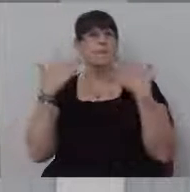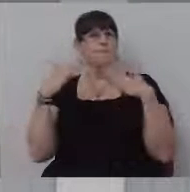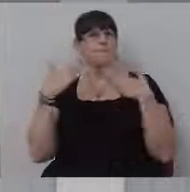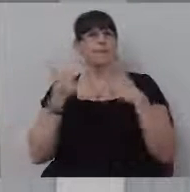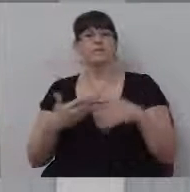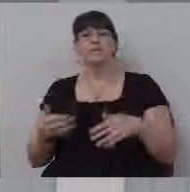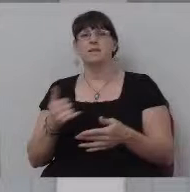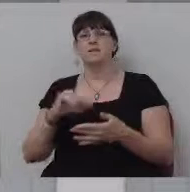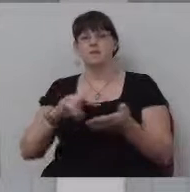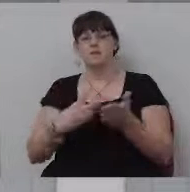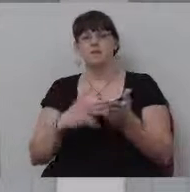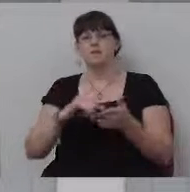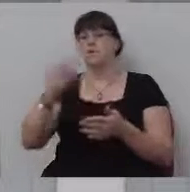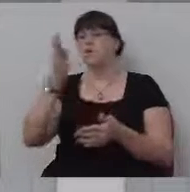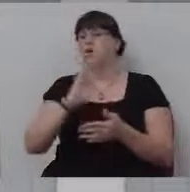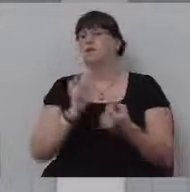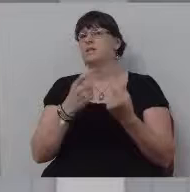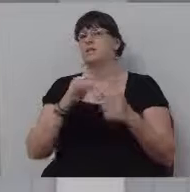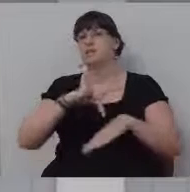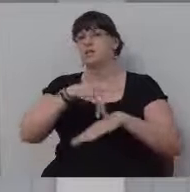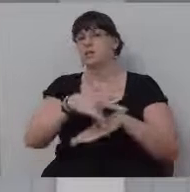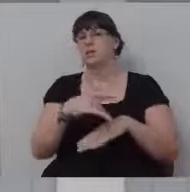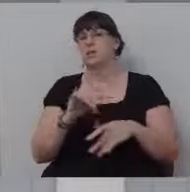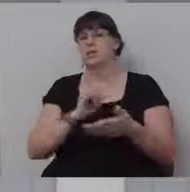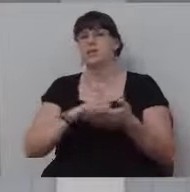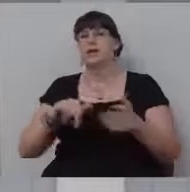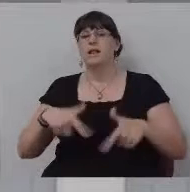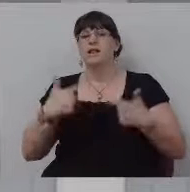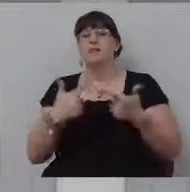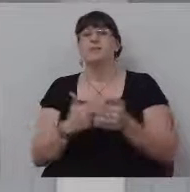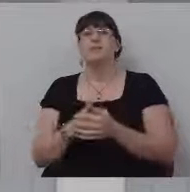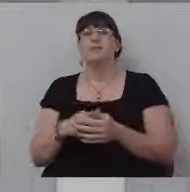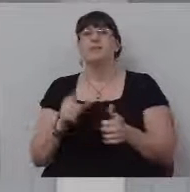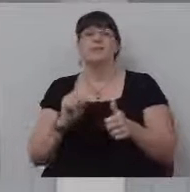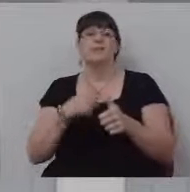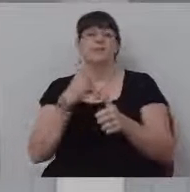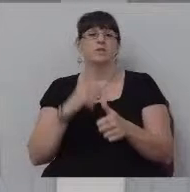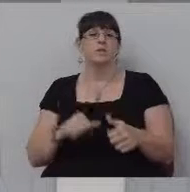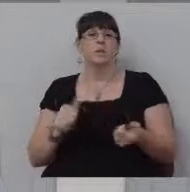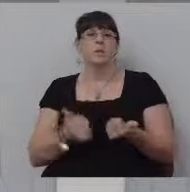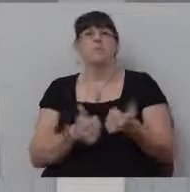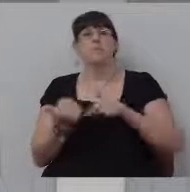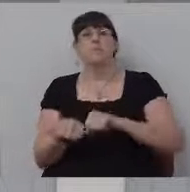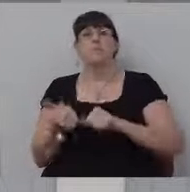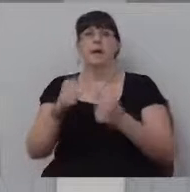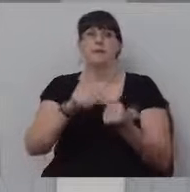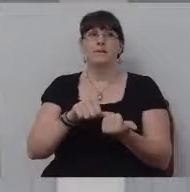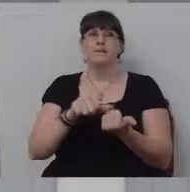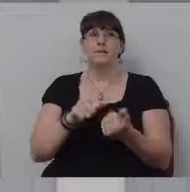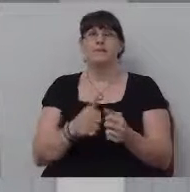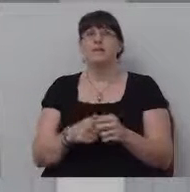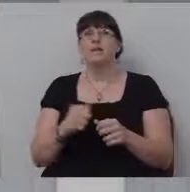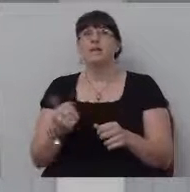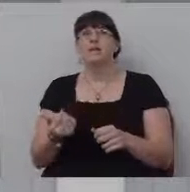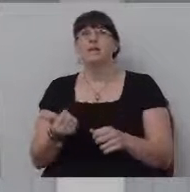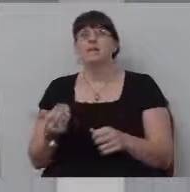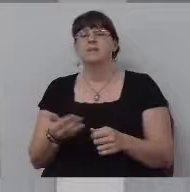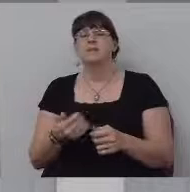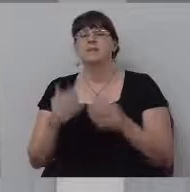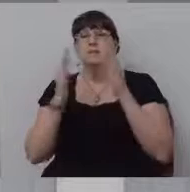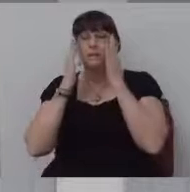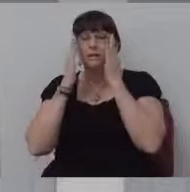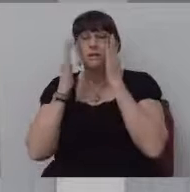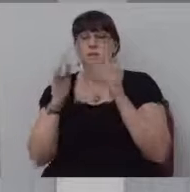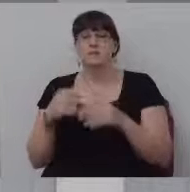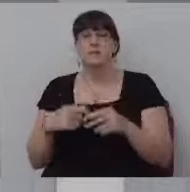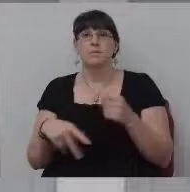things that seem like God did early on as a, when I became a Christian, first of all, baptism and just, you know, I mean, some of things with baptism, you